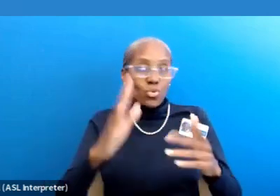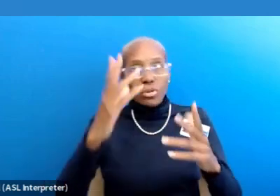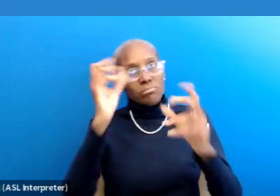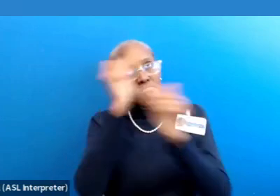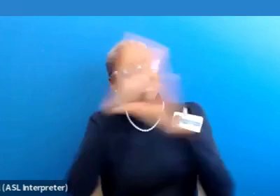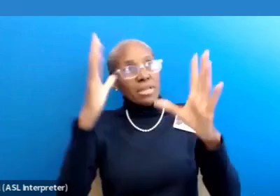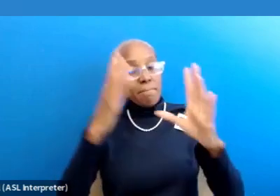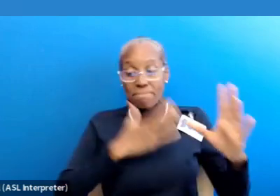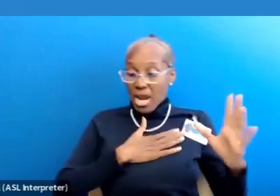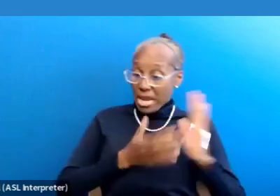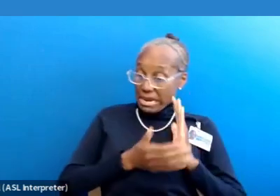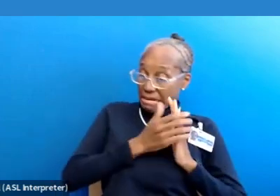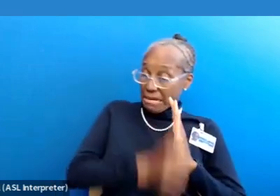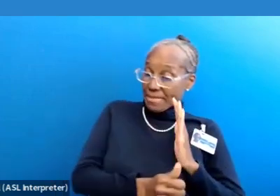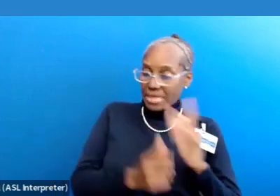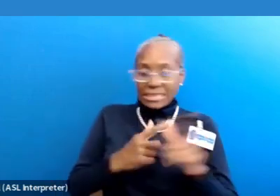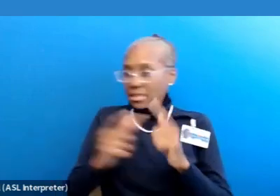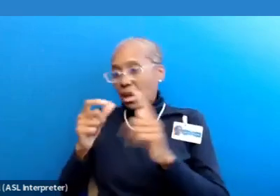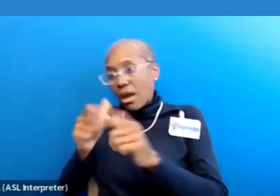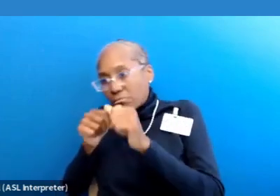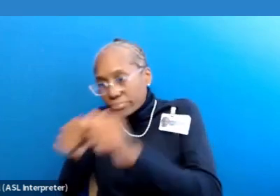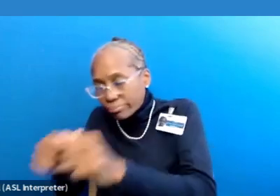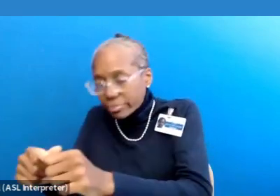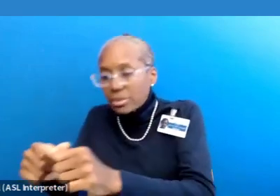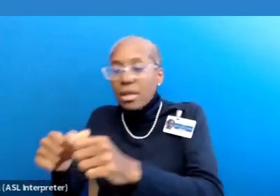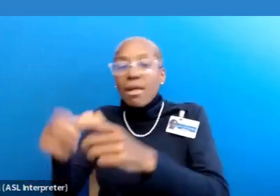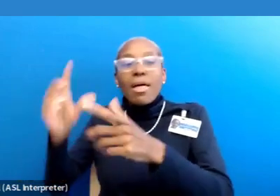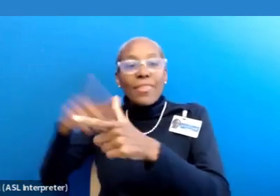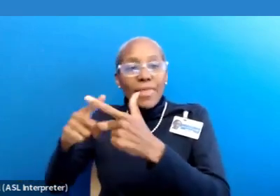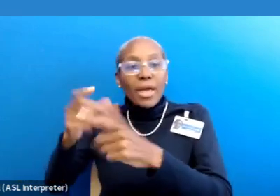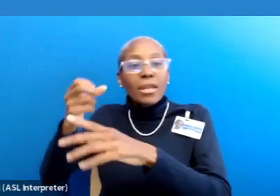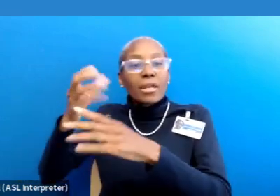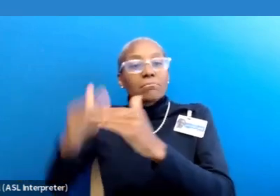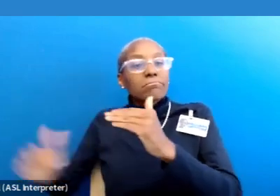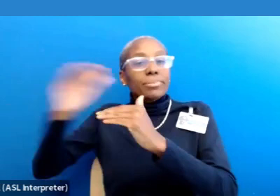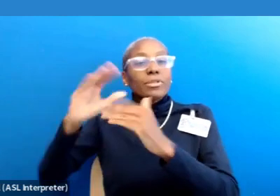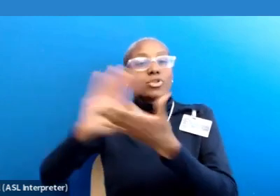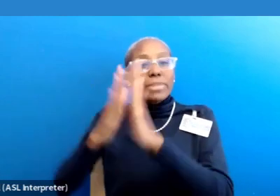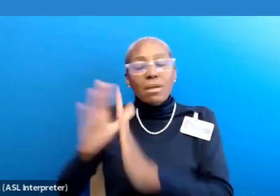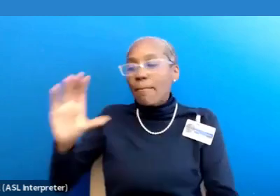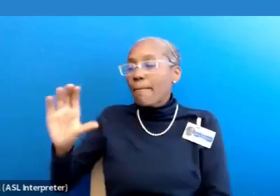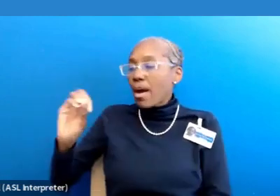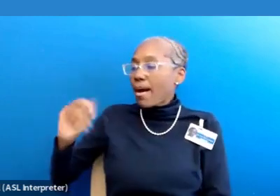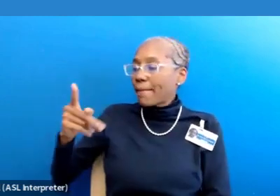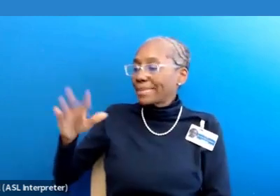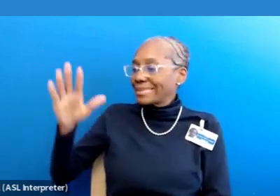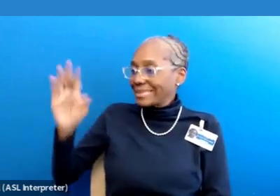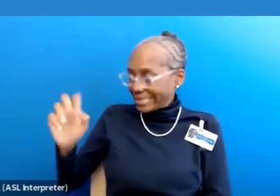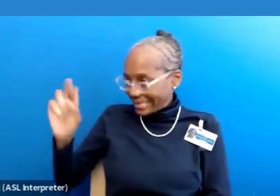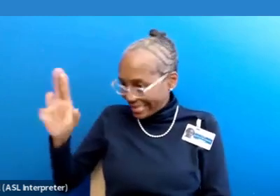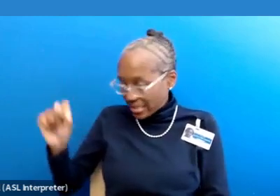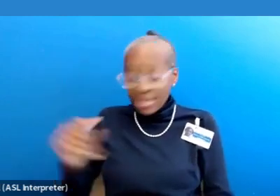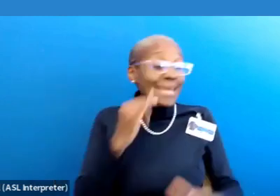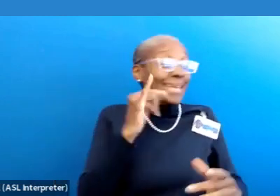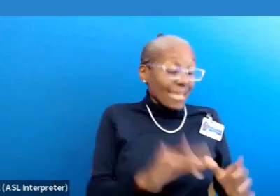you accelerate your development of competence. If certification marks the beginning or early stage of a professional